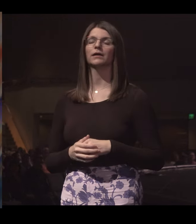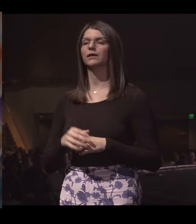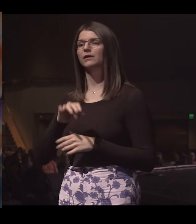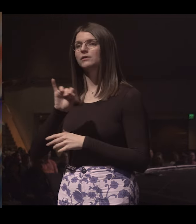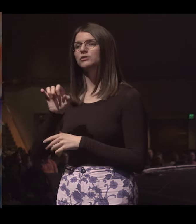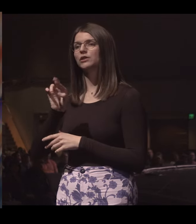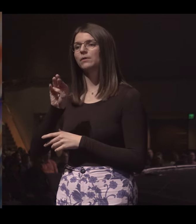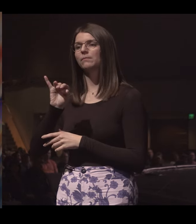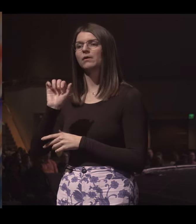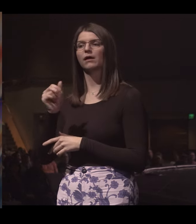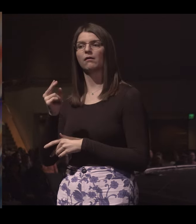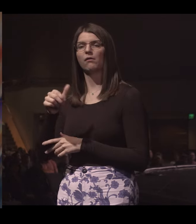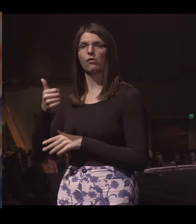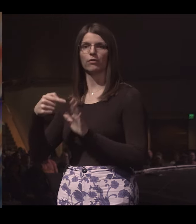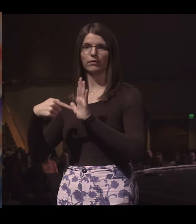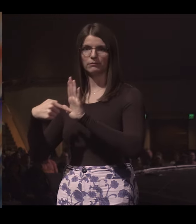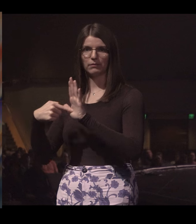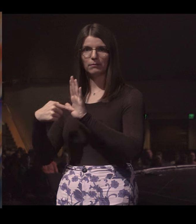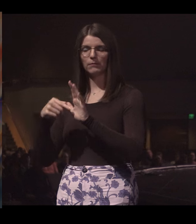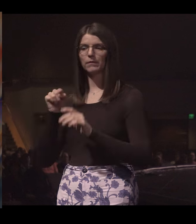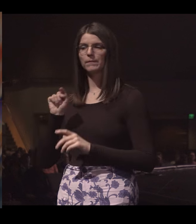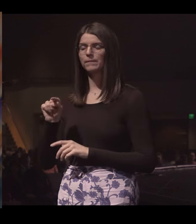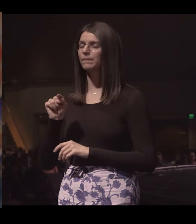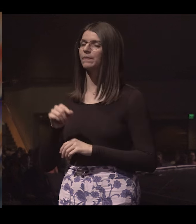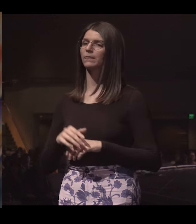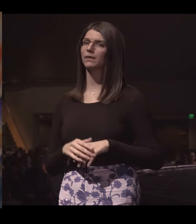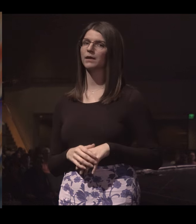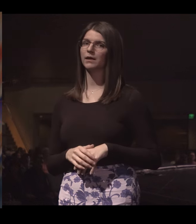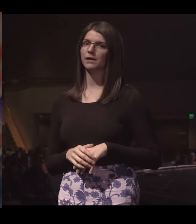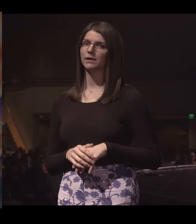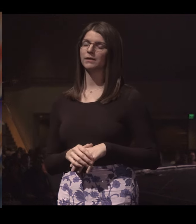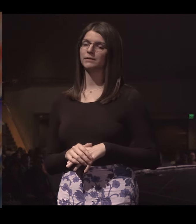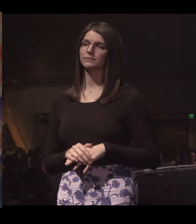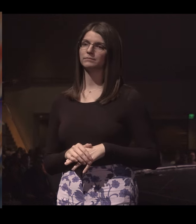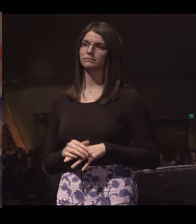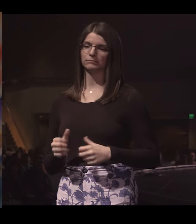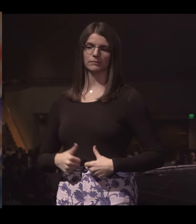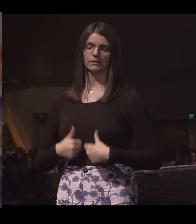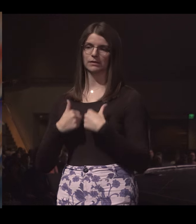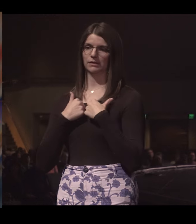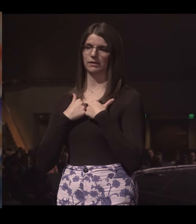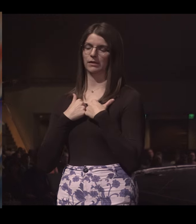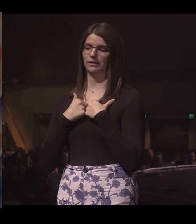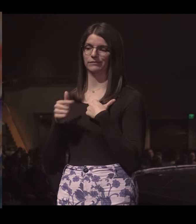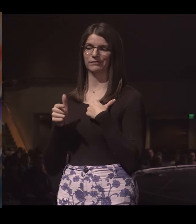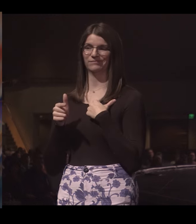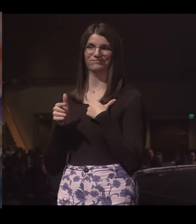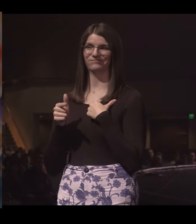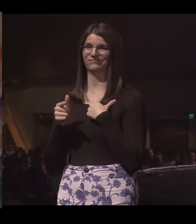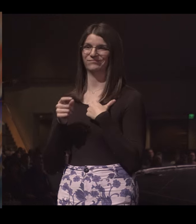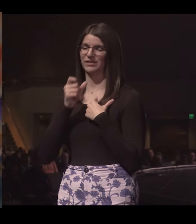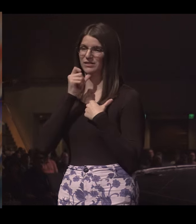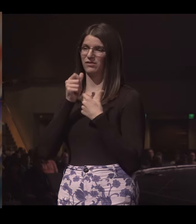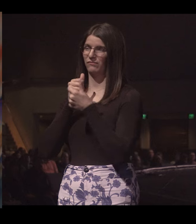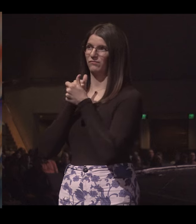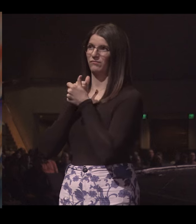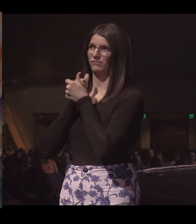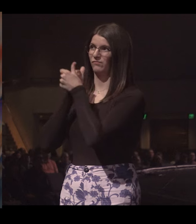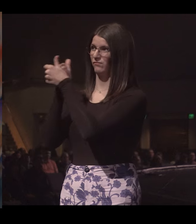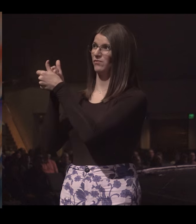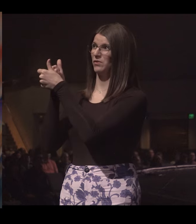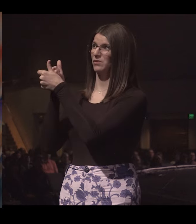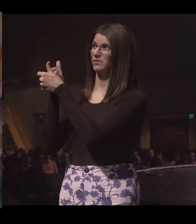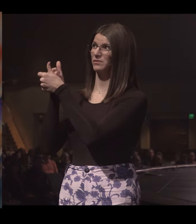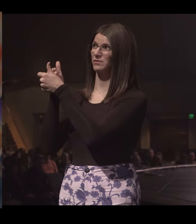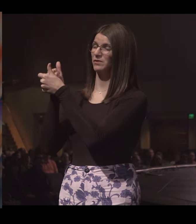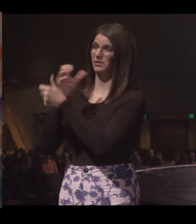Jeremiah is another example who was living a life that he knew wasn't in line with